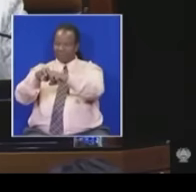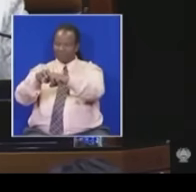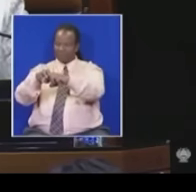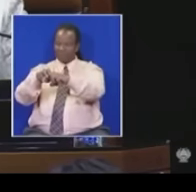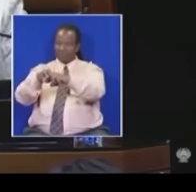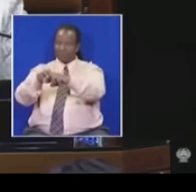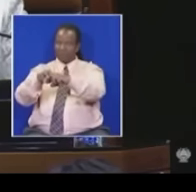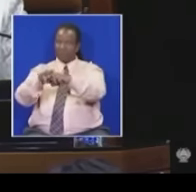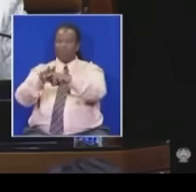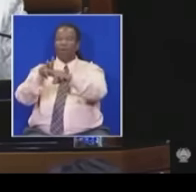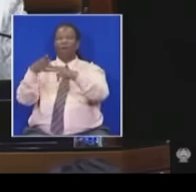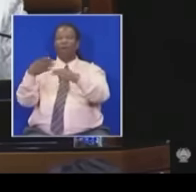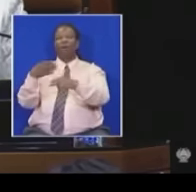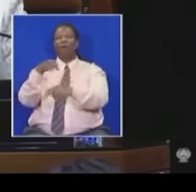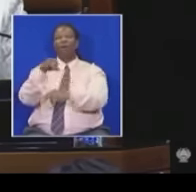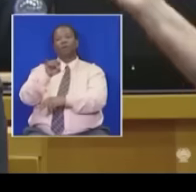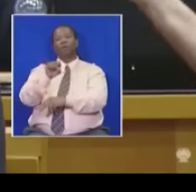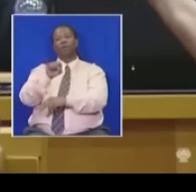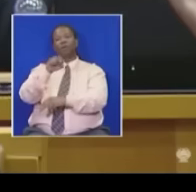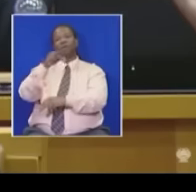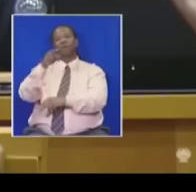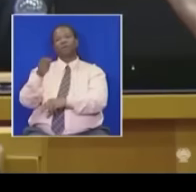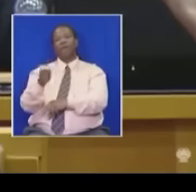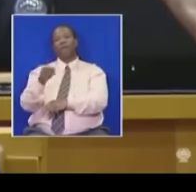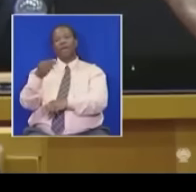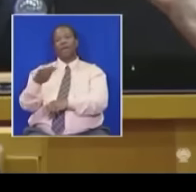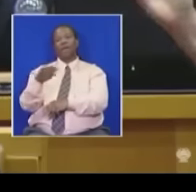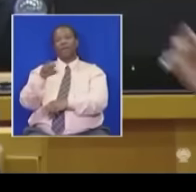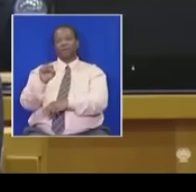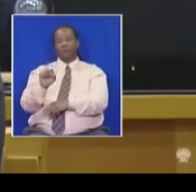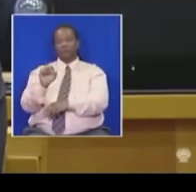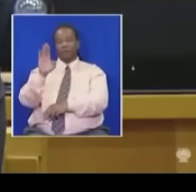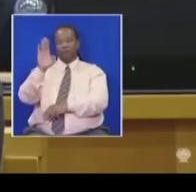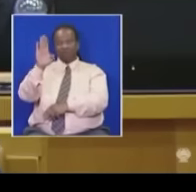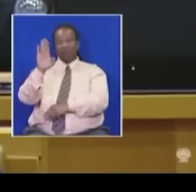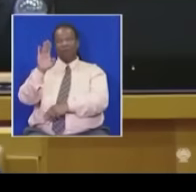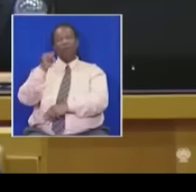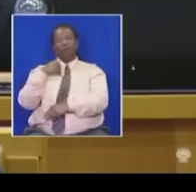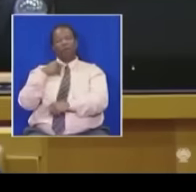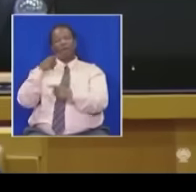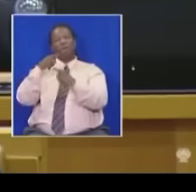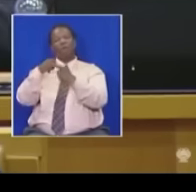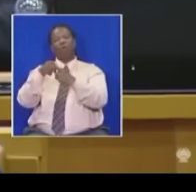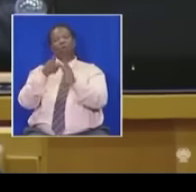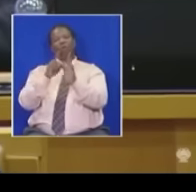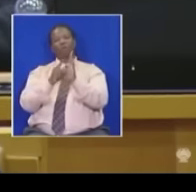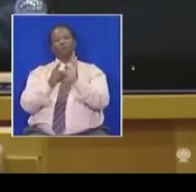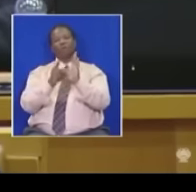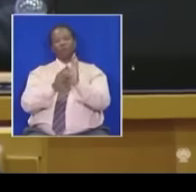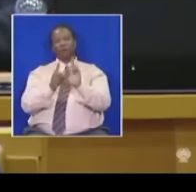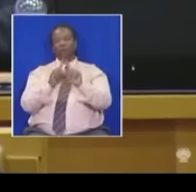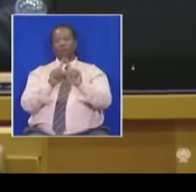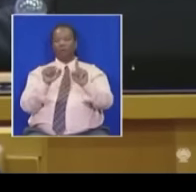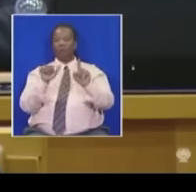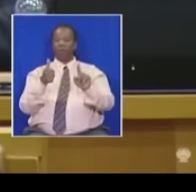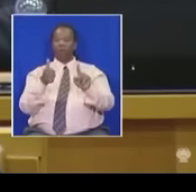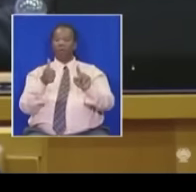Honourable Steynay is in your crack of 9. I'd like to take a point of privilege, if I may, and it relates to the parliamentary precinct.